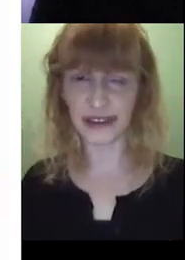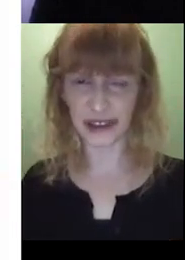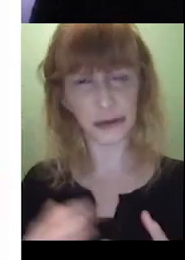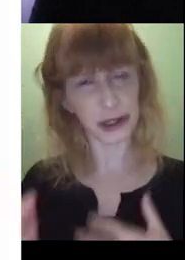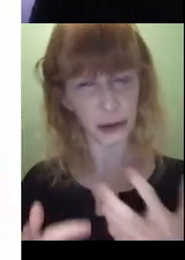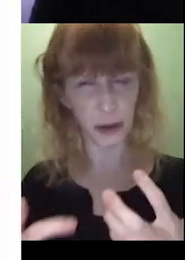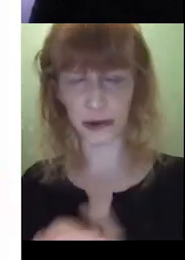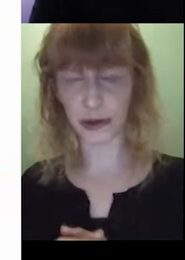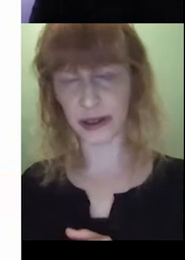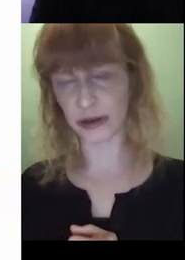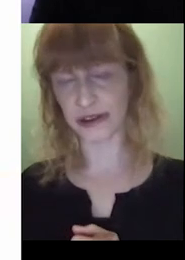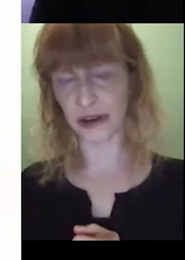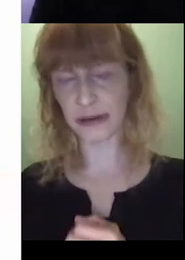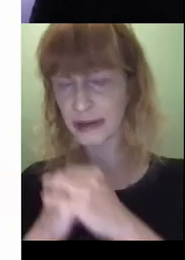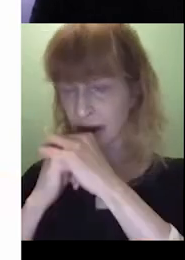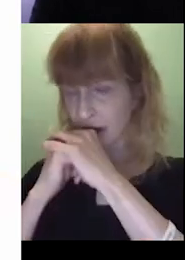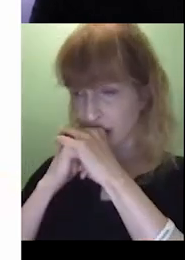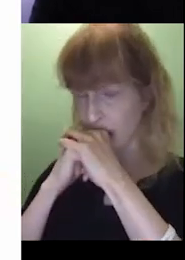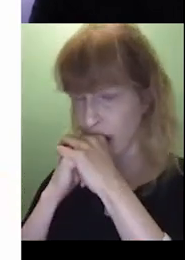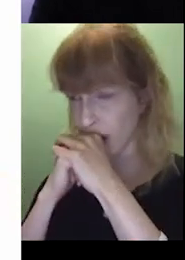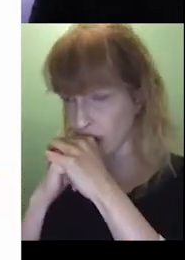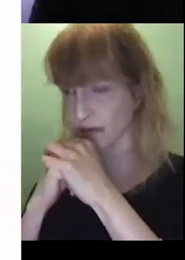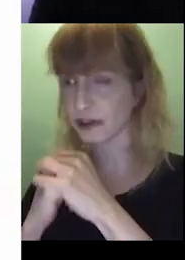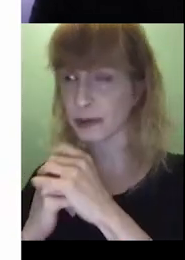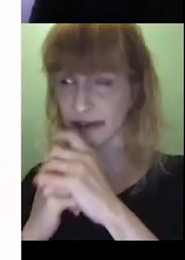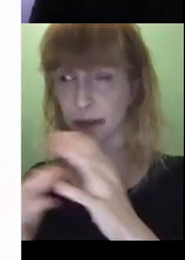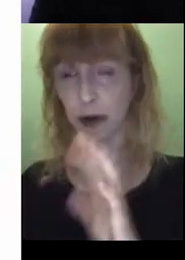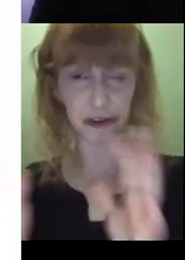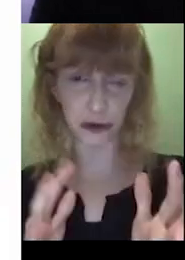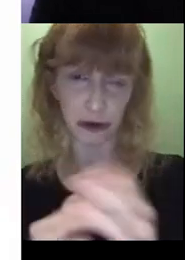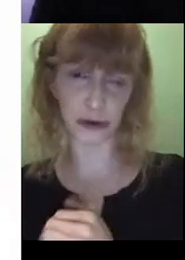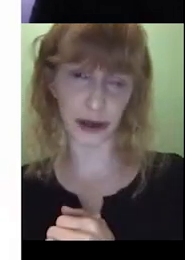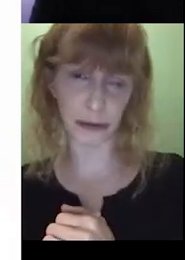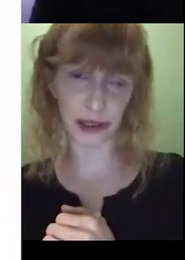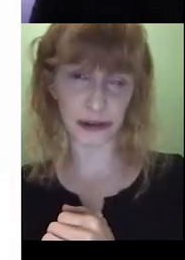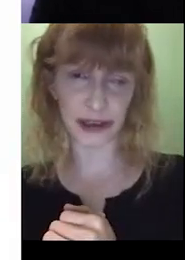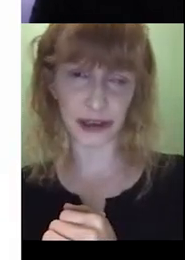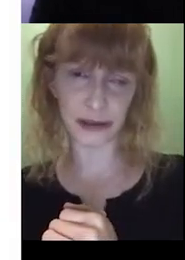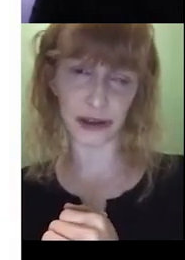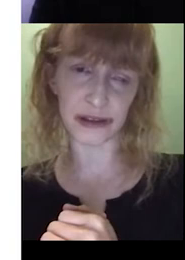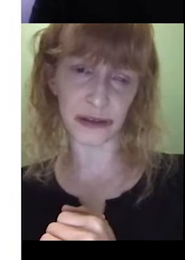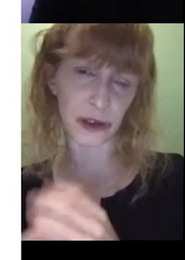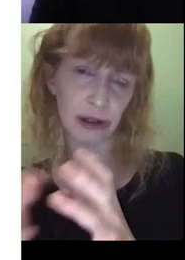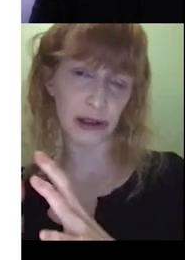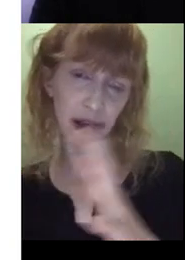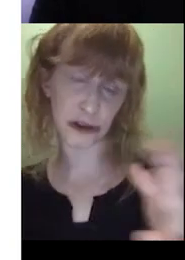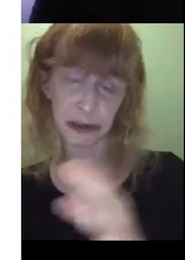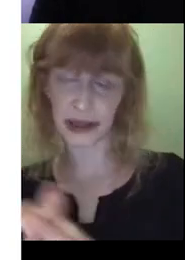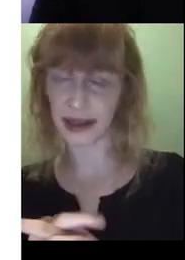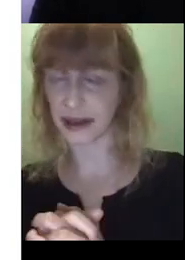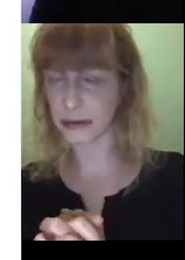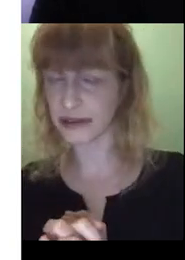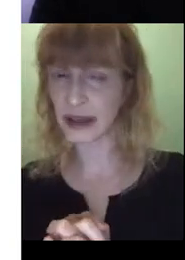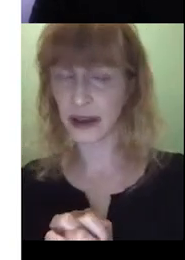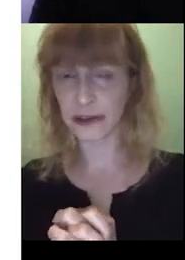name because that's typically what we do in keyword sign. Excuse me. As opposed to in Auslan or in the deaf community, they do